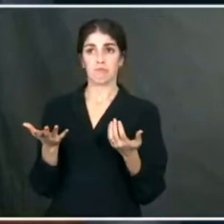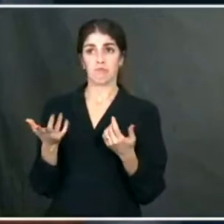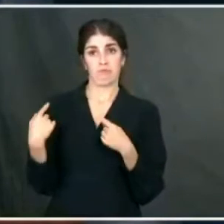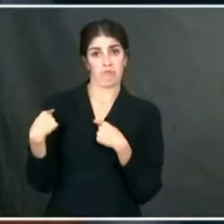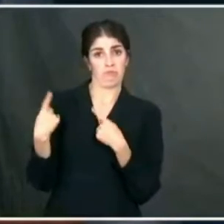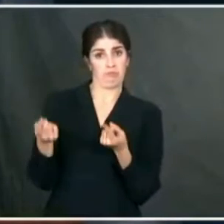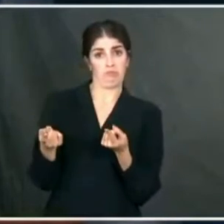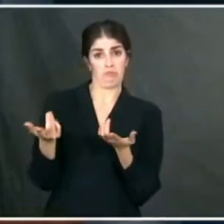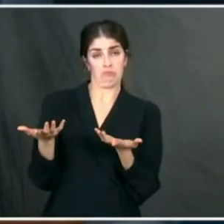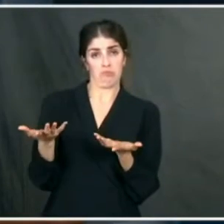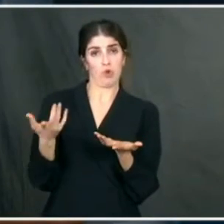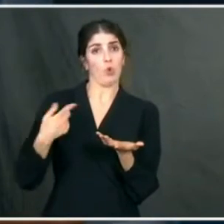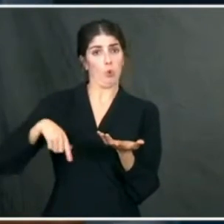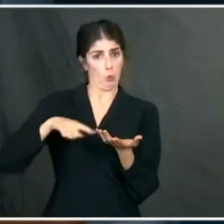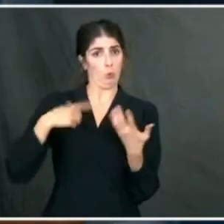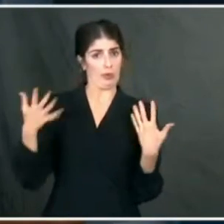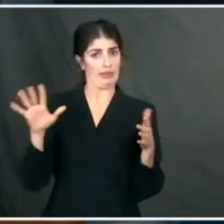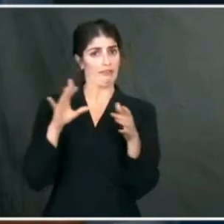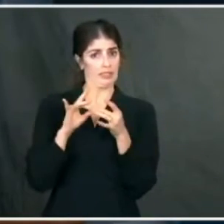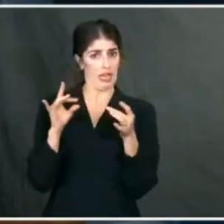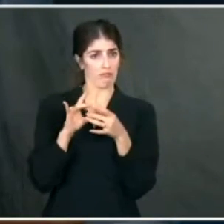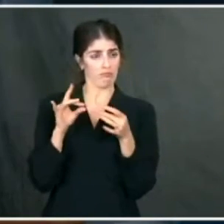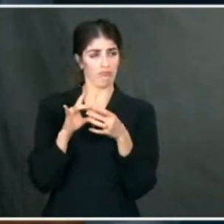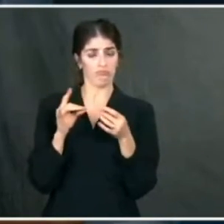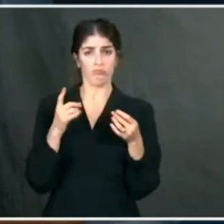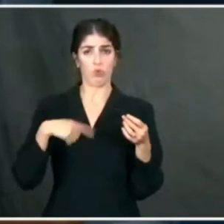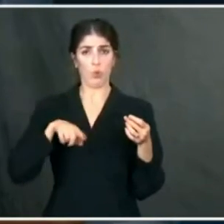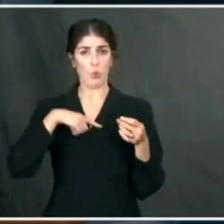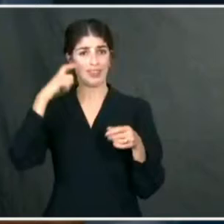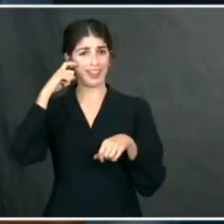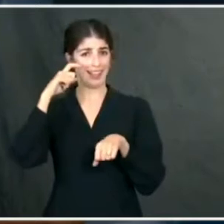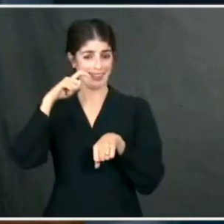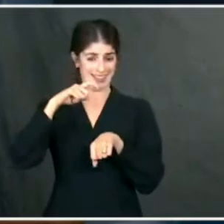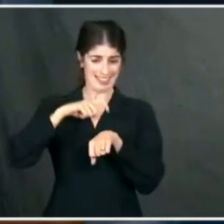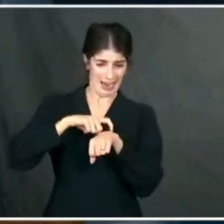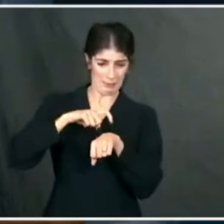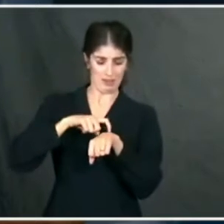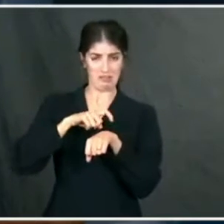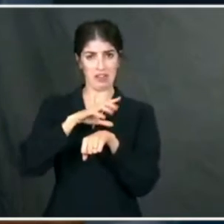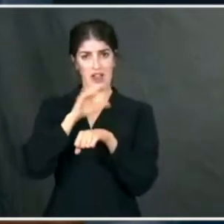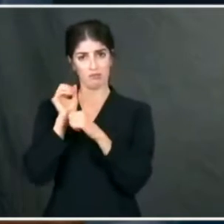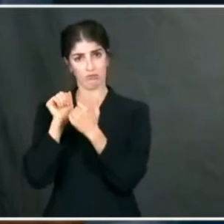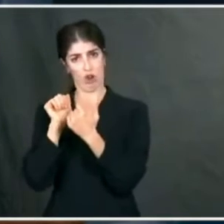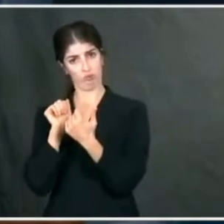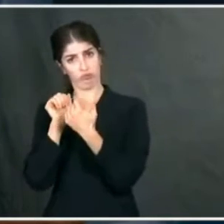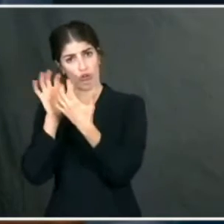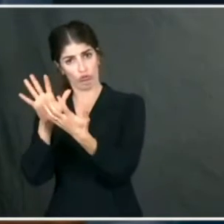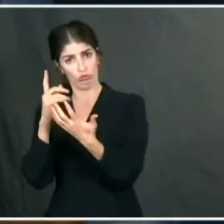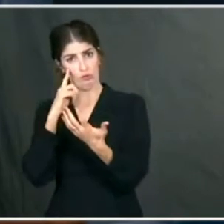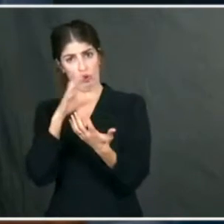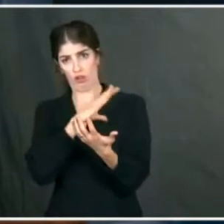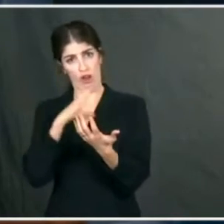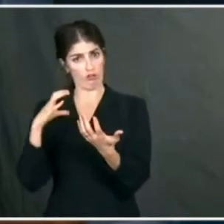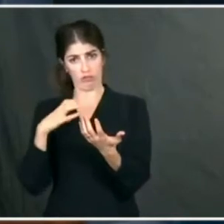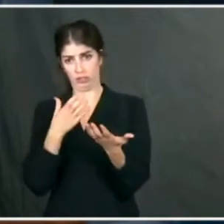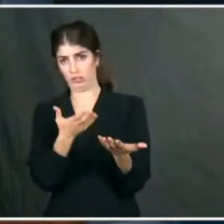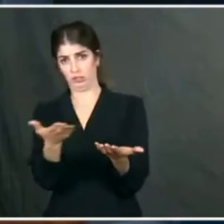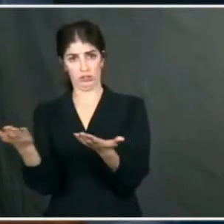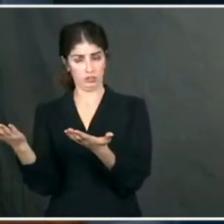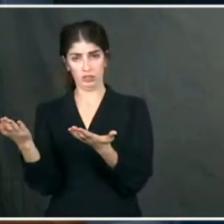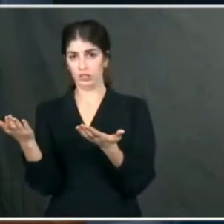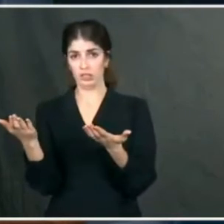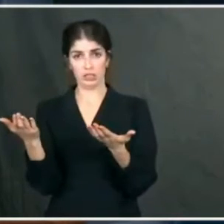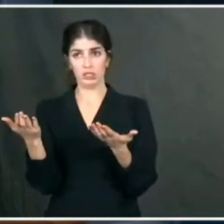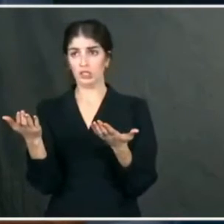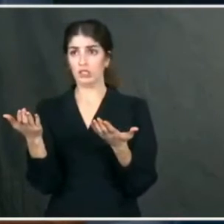pretty consistent that we believe the timing and the mechanisms for the Congress and the Senate moving forward in